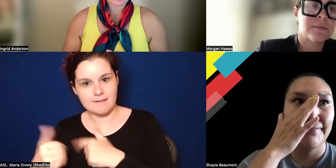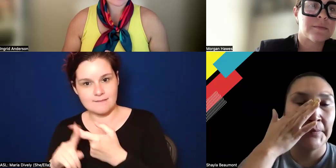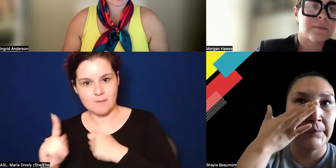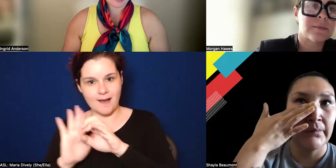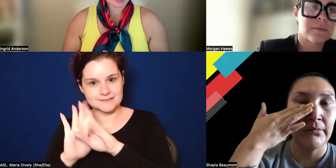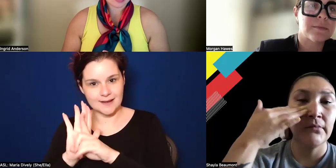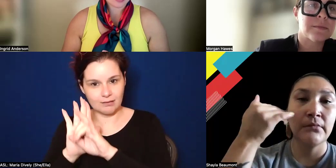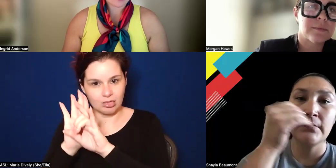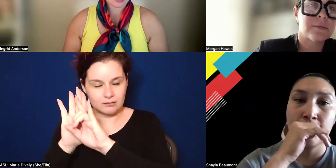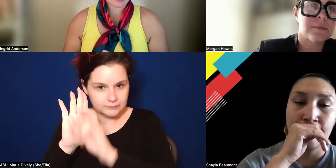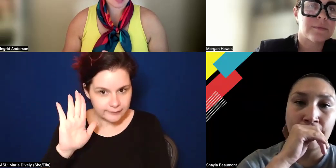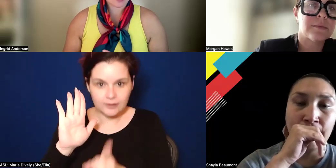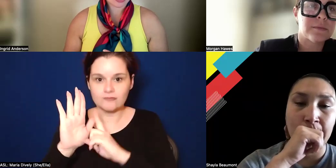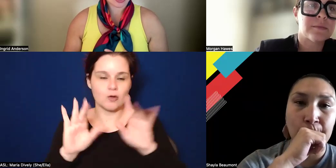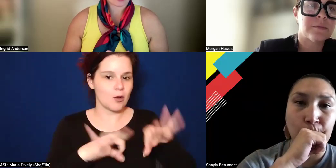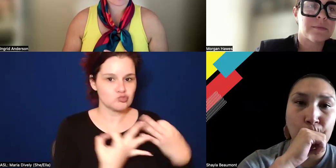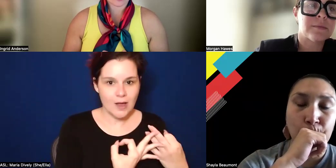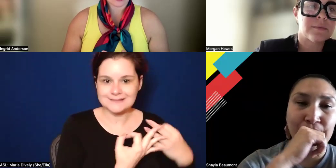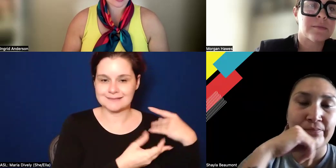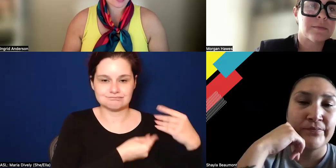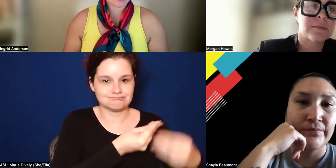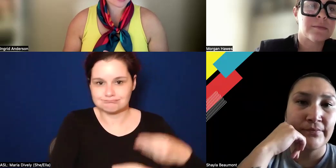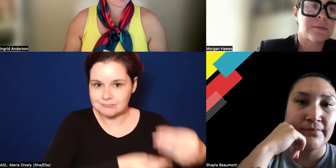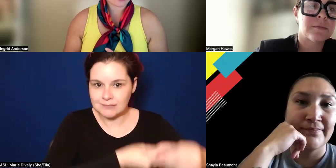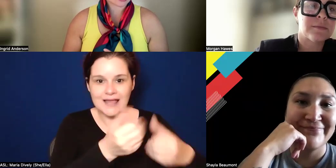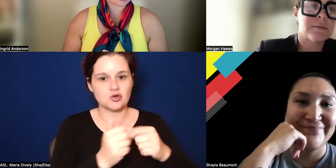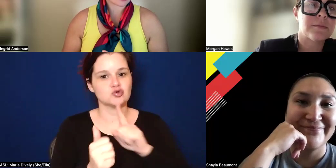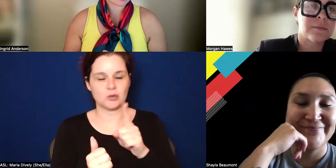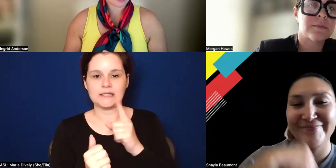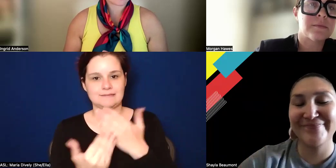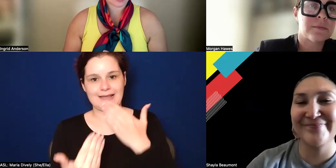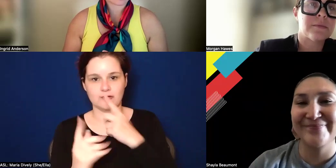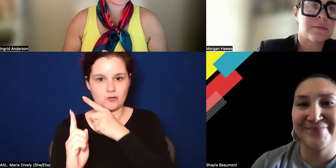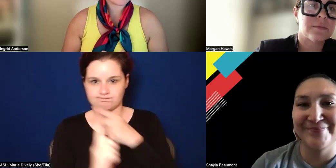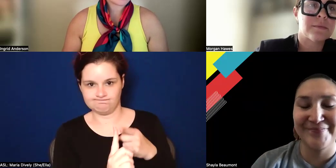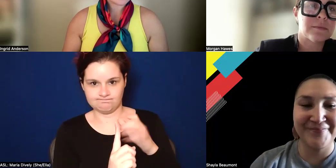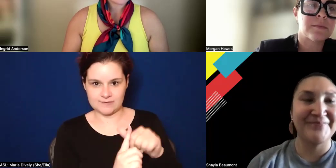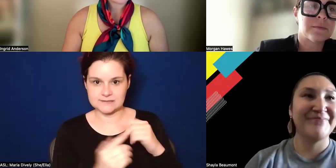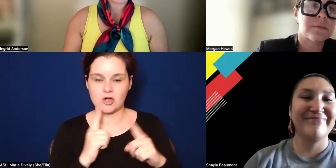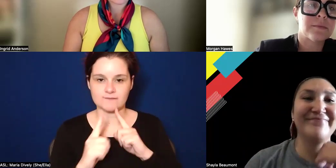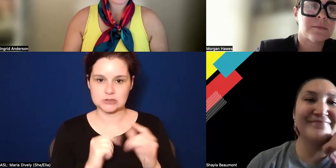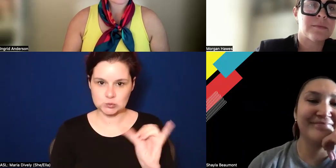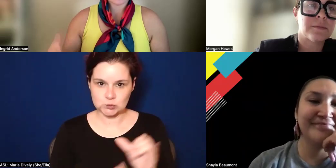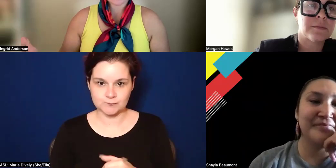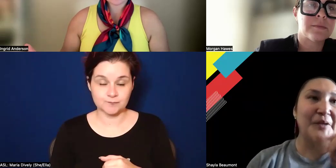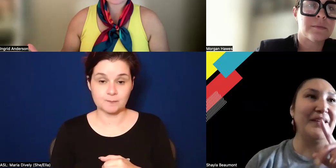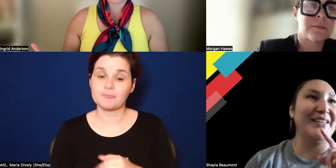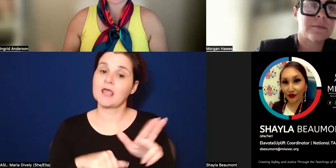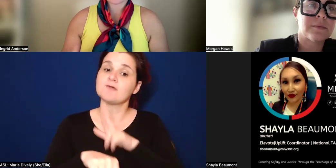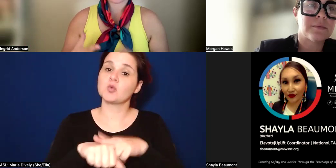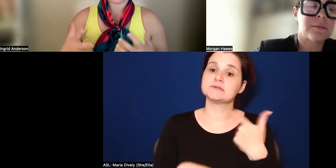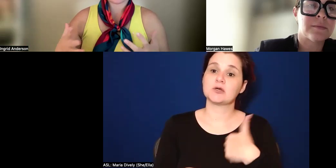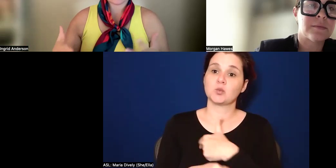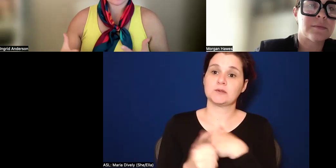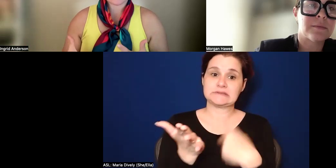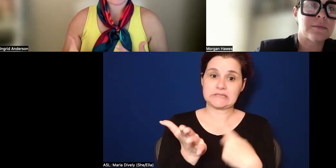identities, from our relatives. And so I appreciate you centering that in this conversation as, as well. So of course, as we're talking about the